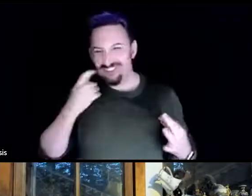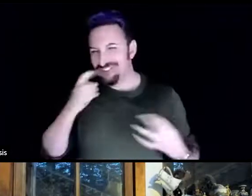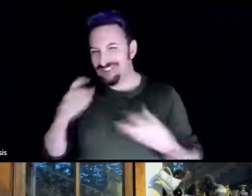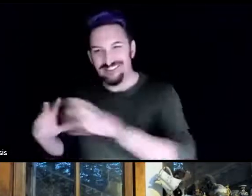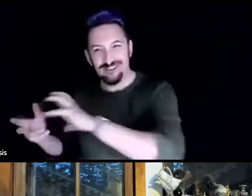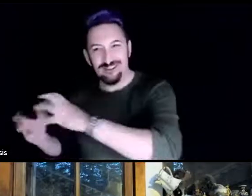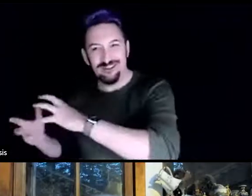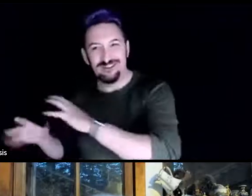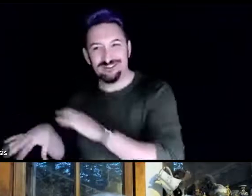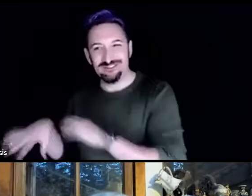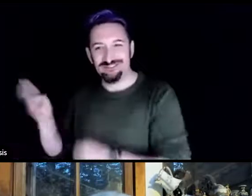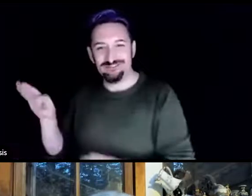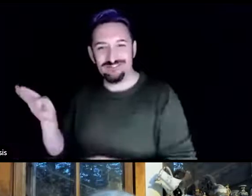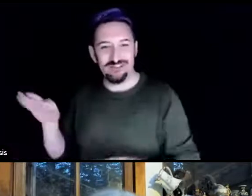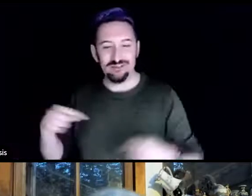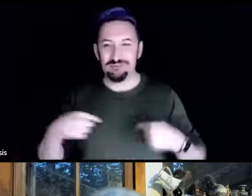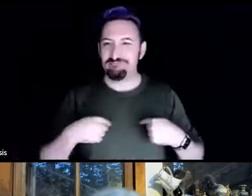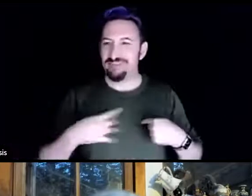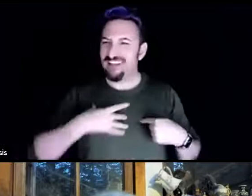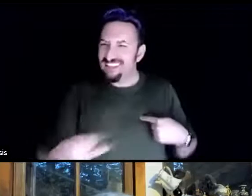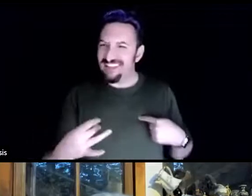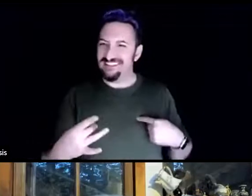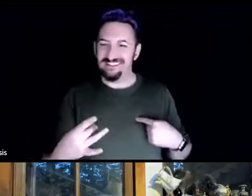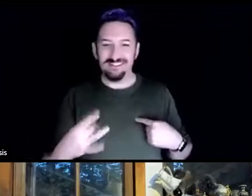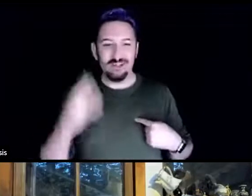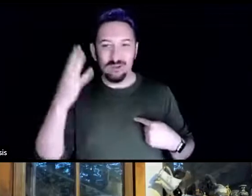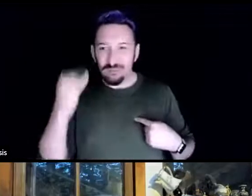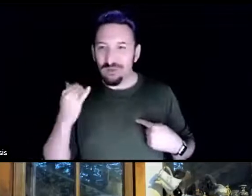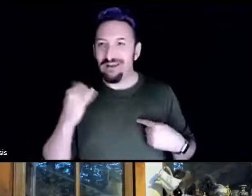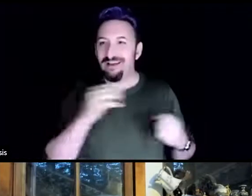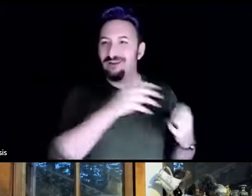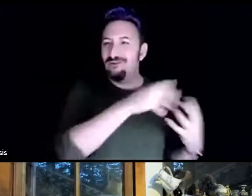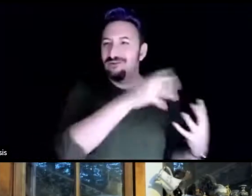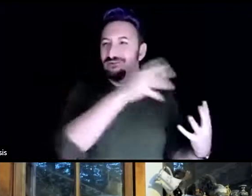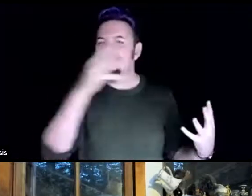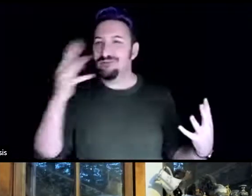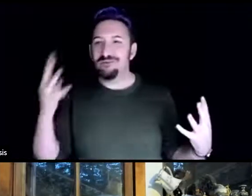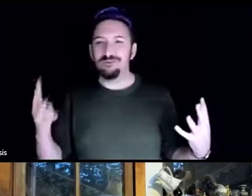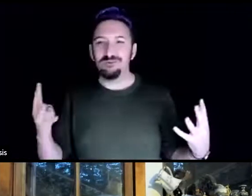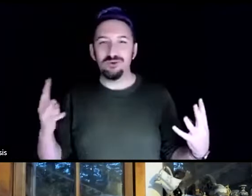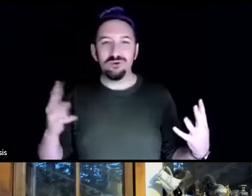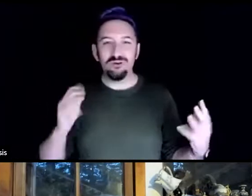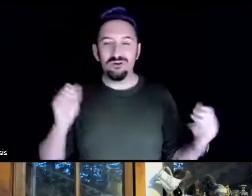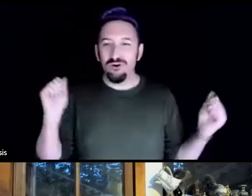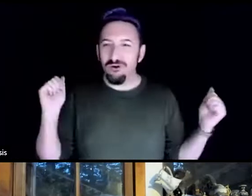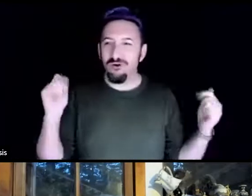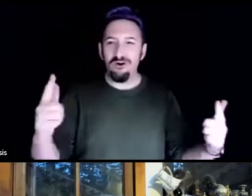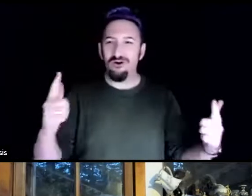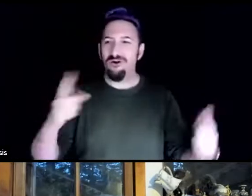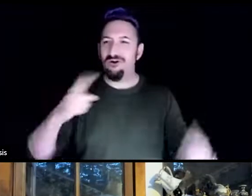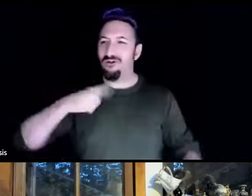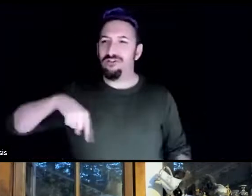Because we can all exist somewhere on that spectrum, and shine brightly and in a healing way.